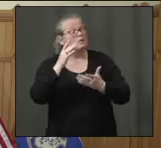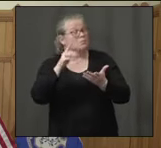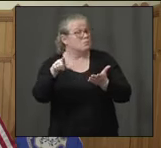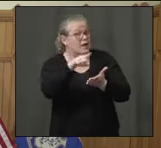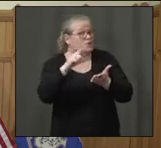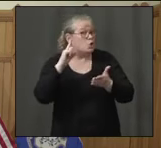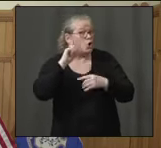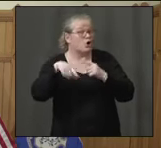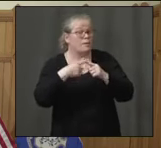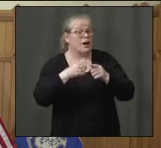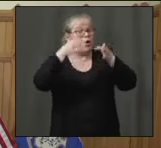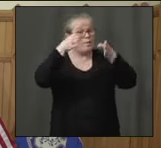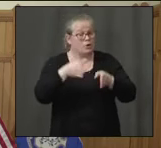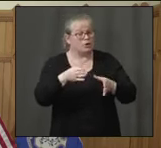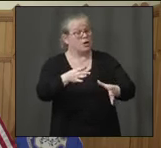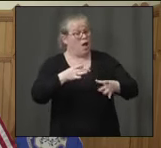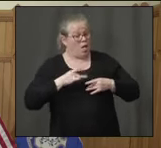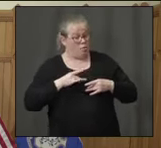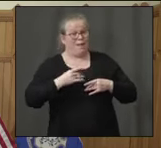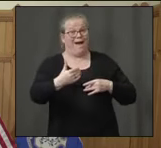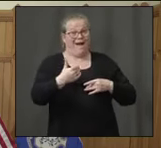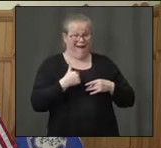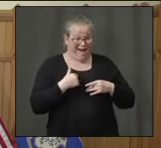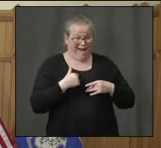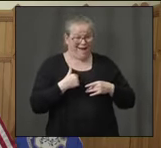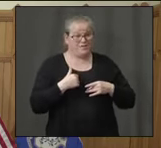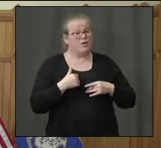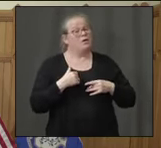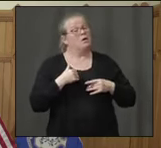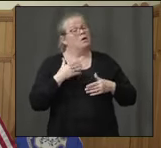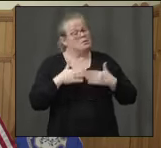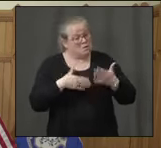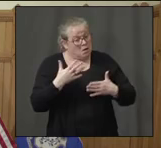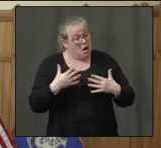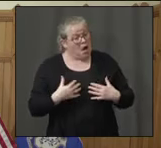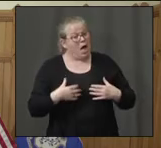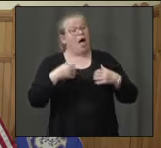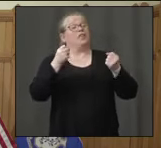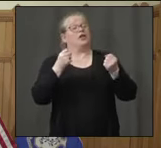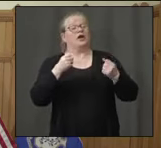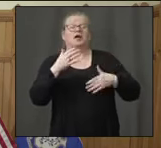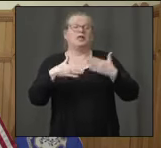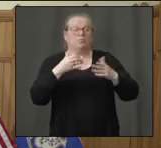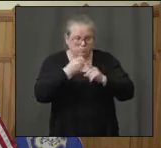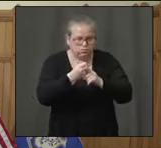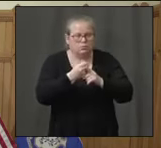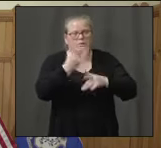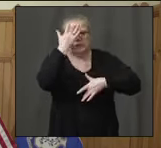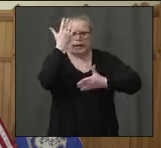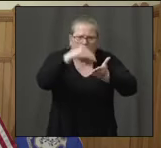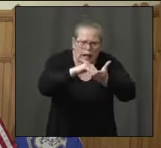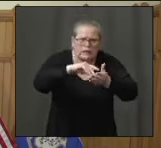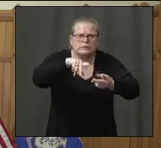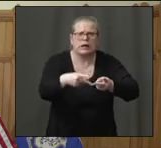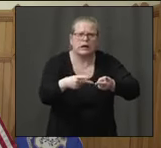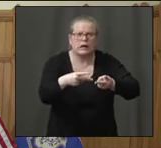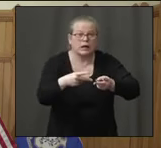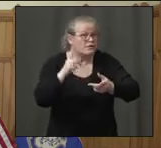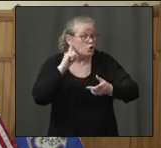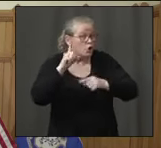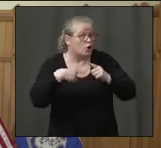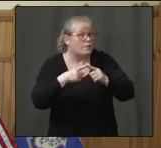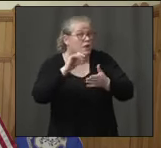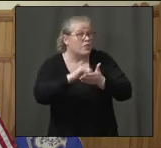Everybody, you know, you talk about the immunity that's expected in a virus like this, but has there been a